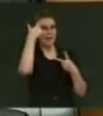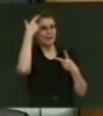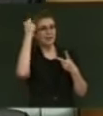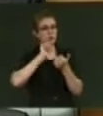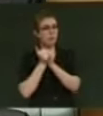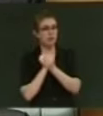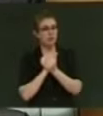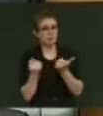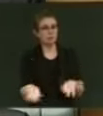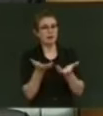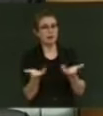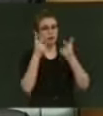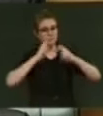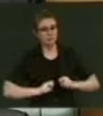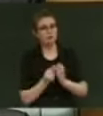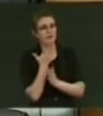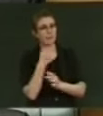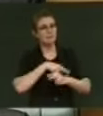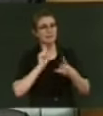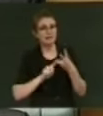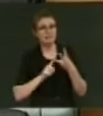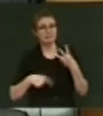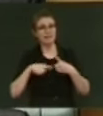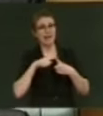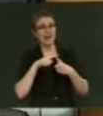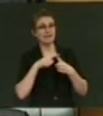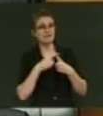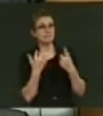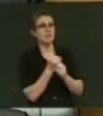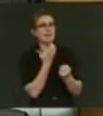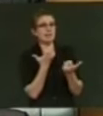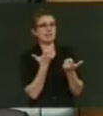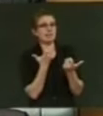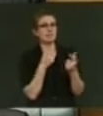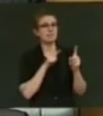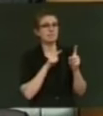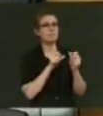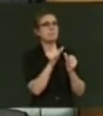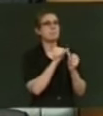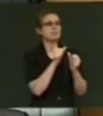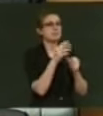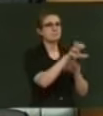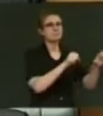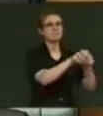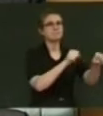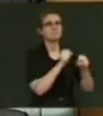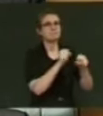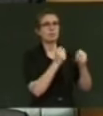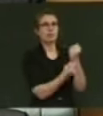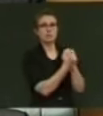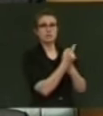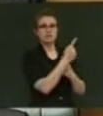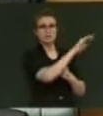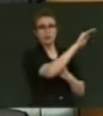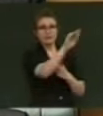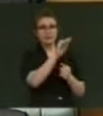by working with NZ Trade and Enterprise to make the most of opportunities offshore. The ICT industry is just one example of a number of industries that